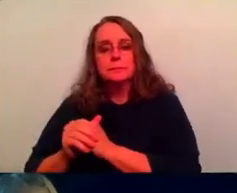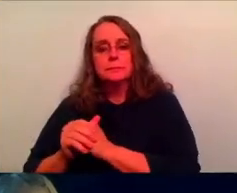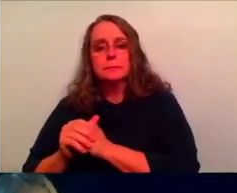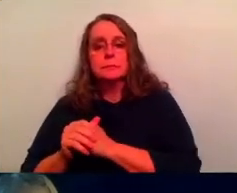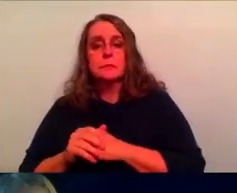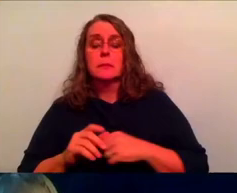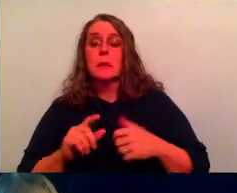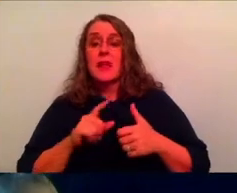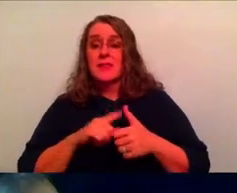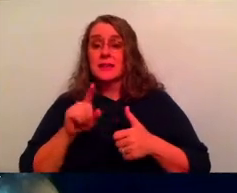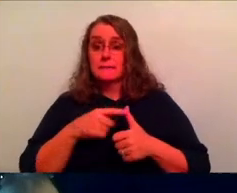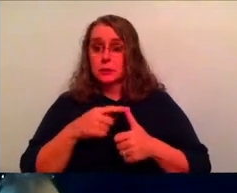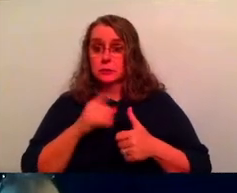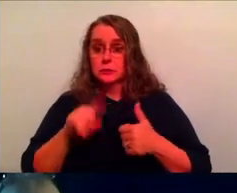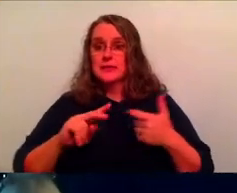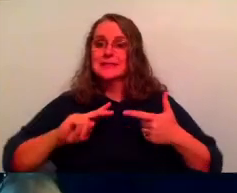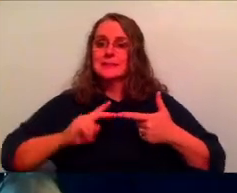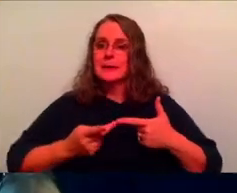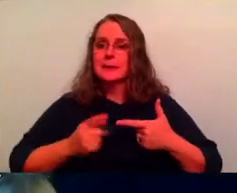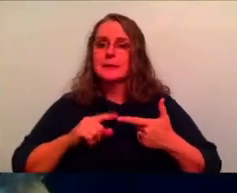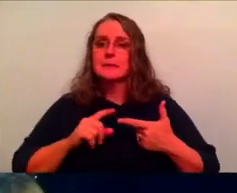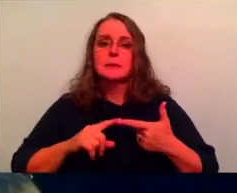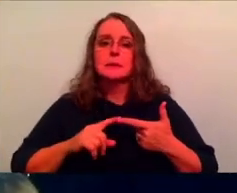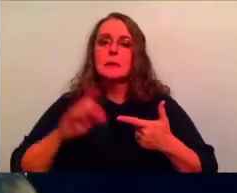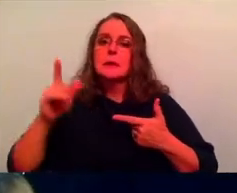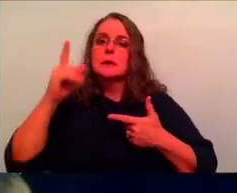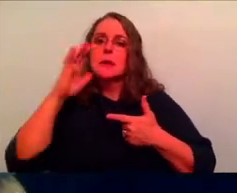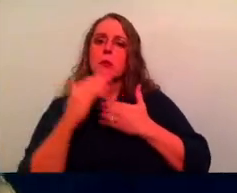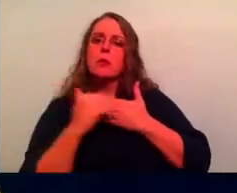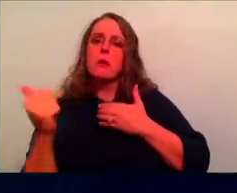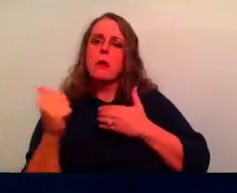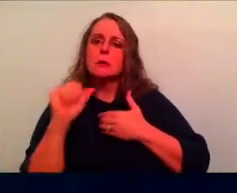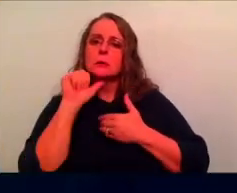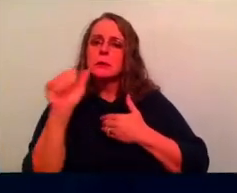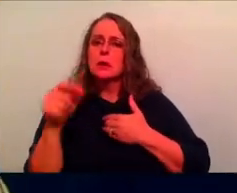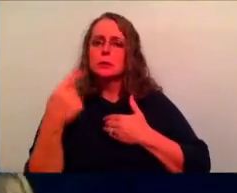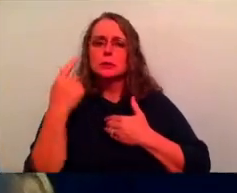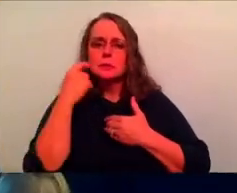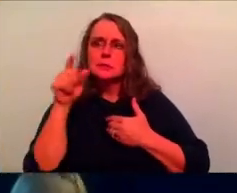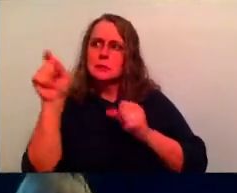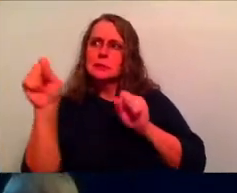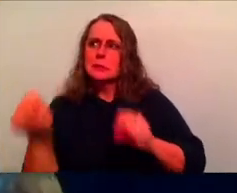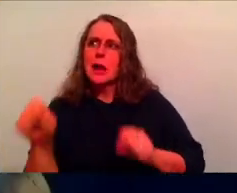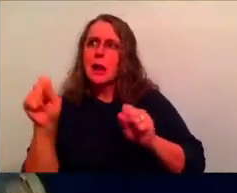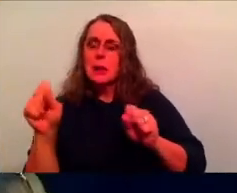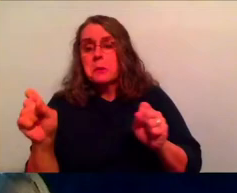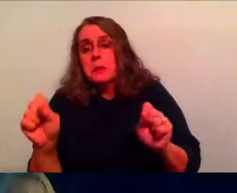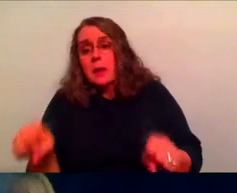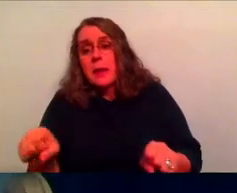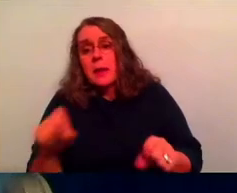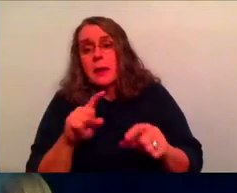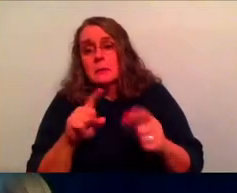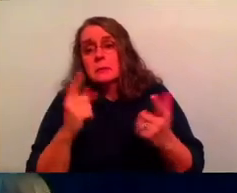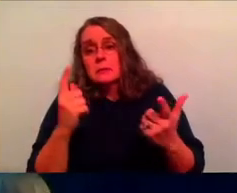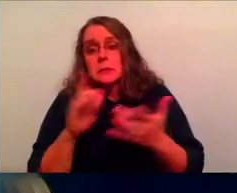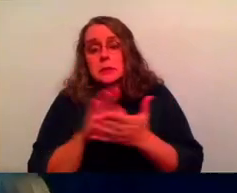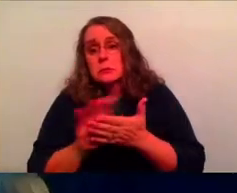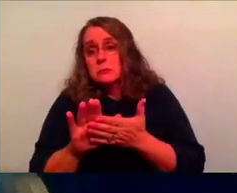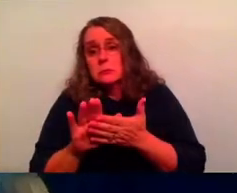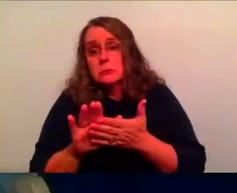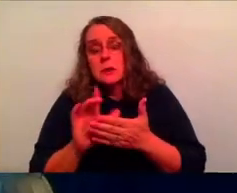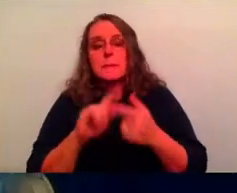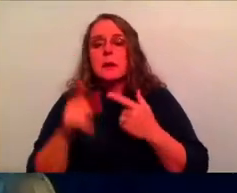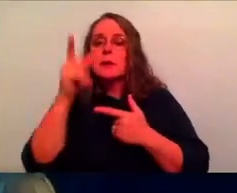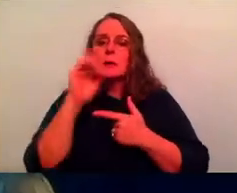is that God will call us to things, not just because he can, like ultimately he absolutely can, right? Because he is sovereign overall, but God